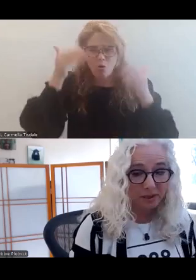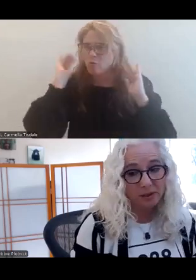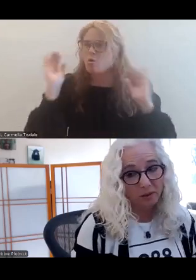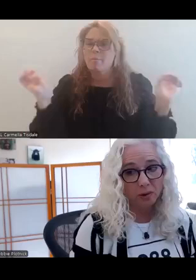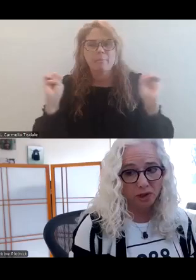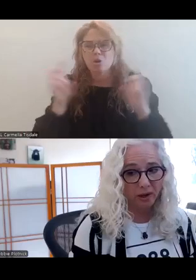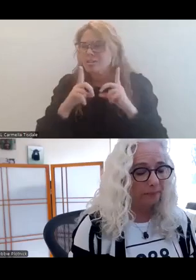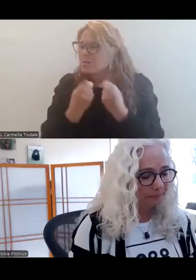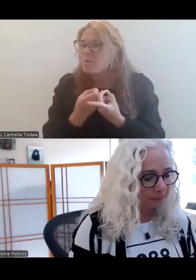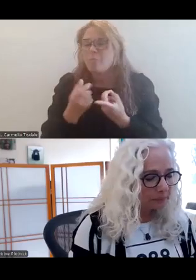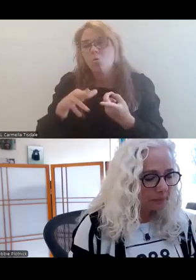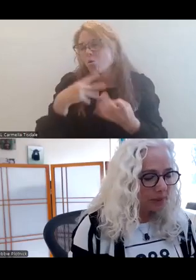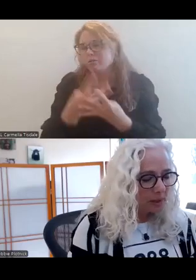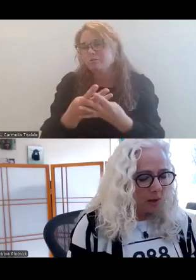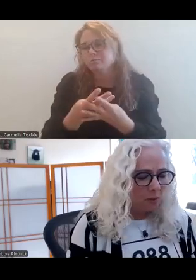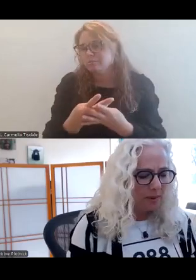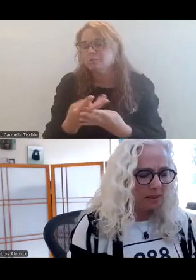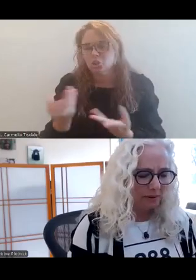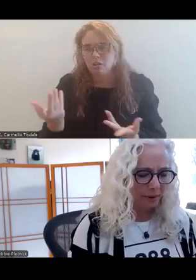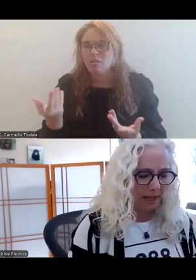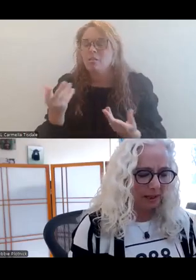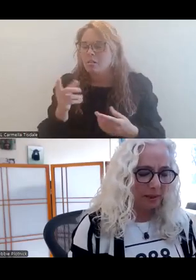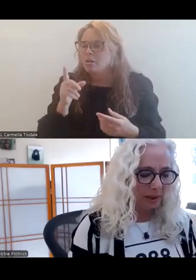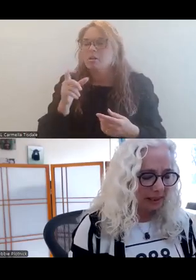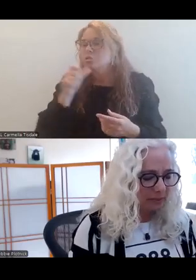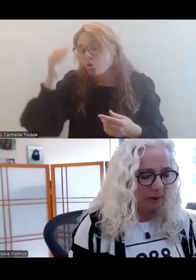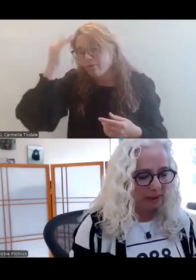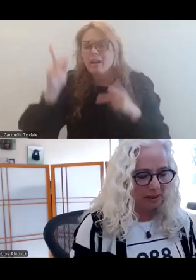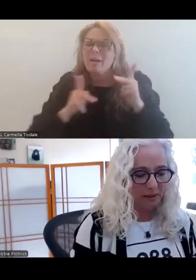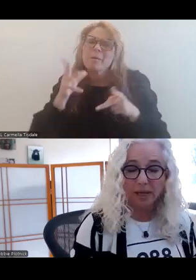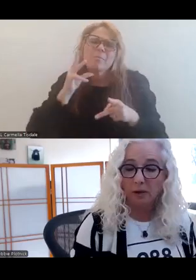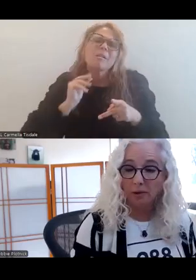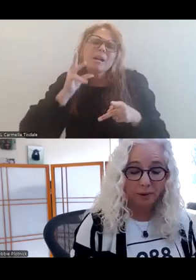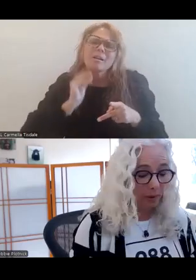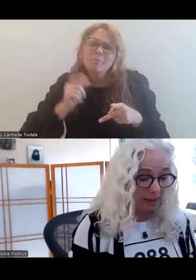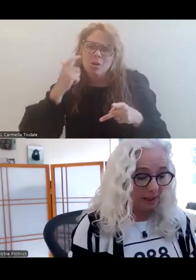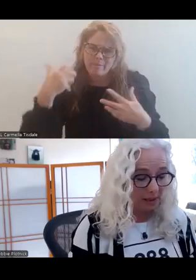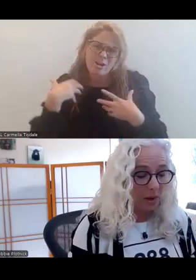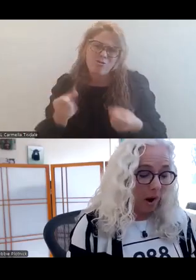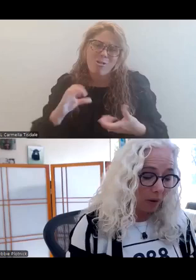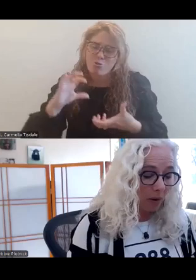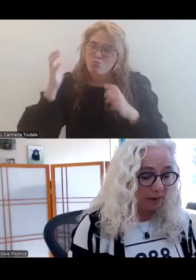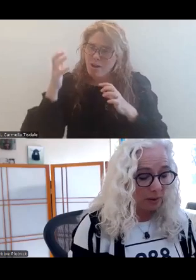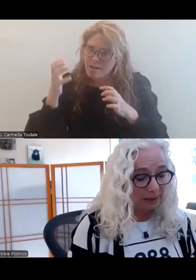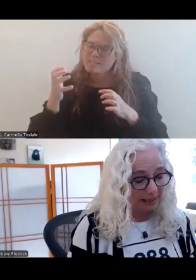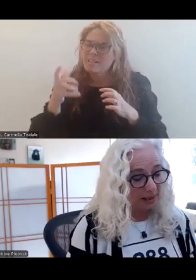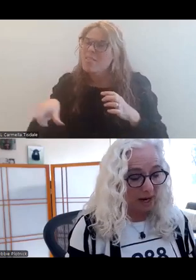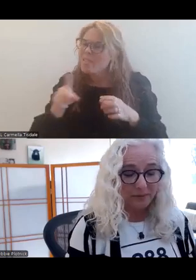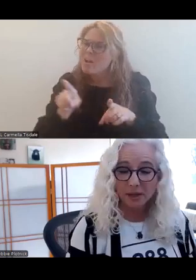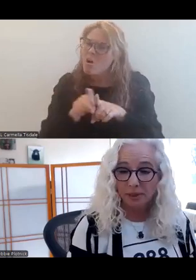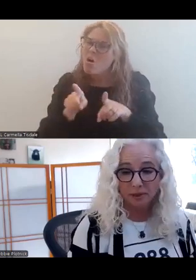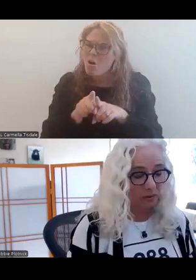departments, or jail. We must not forget that people experiencing a mental health crisis are also